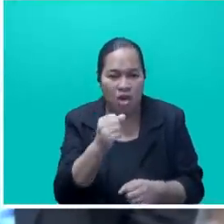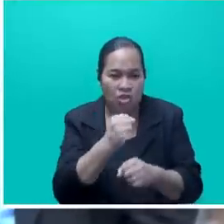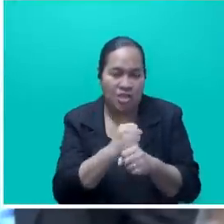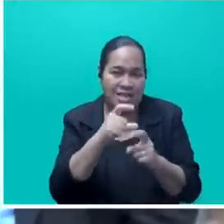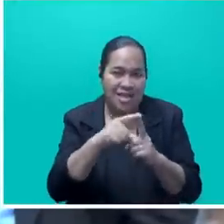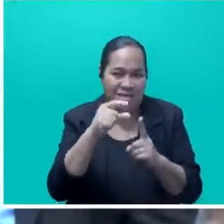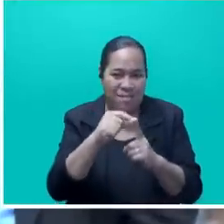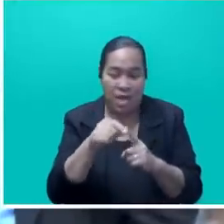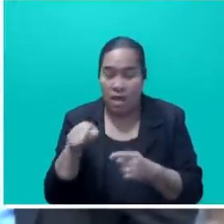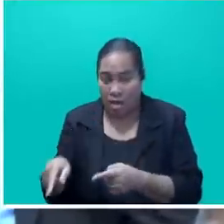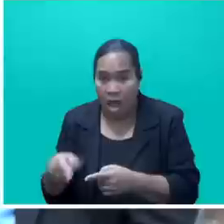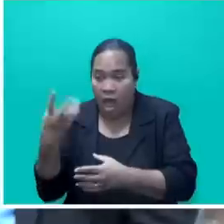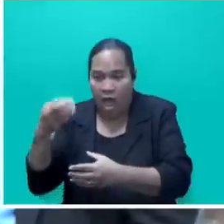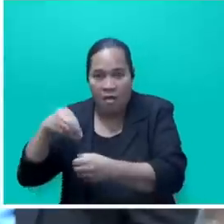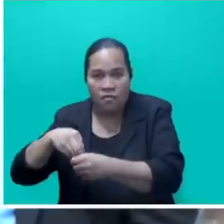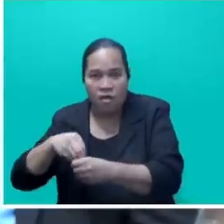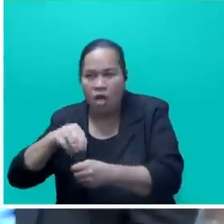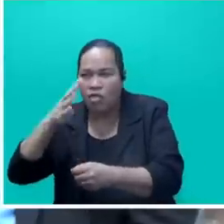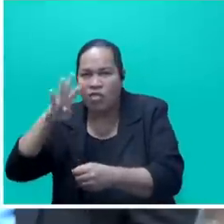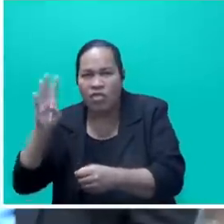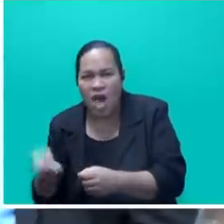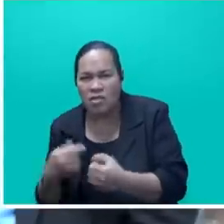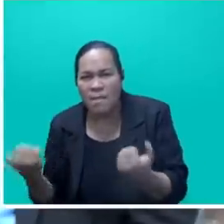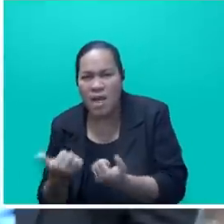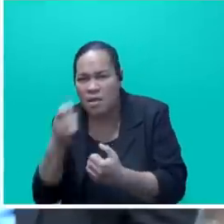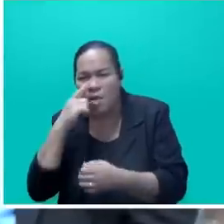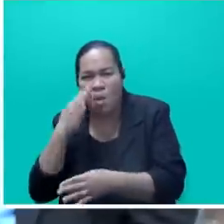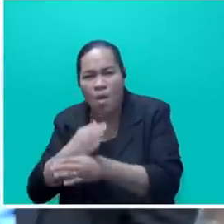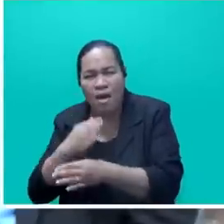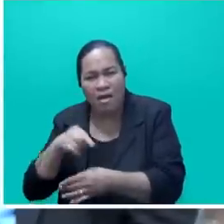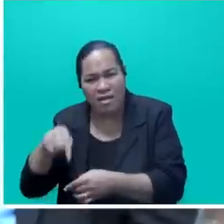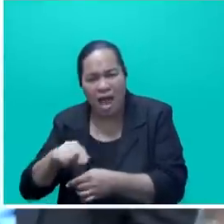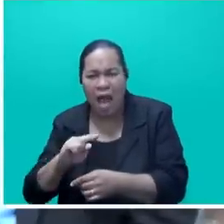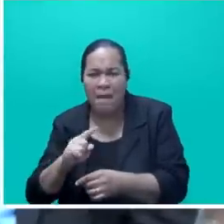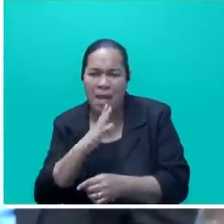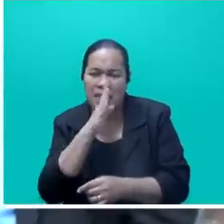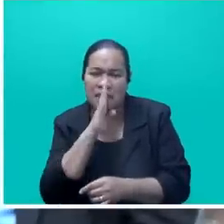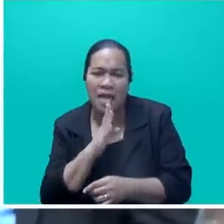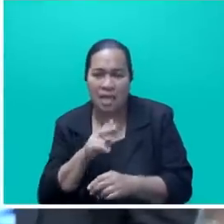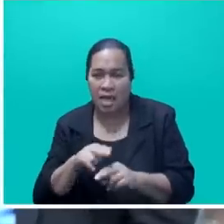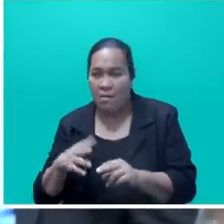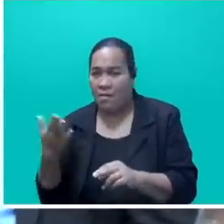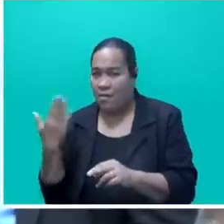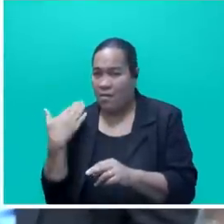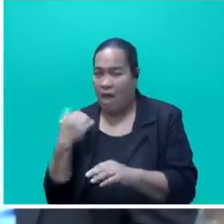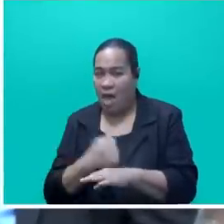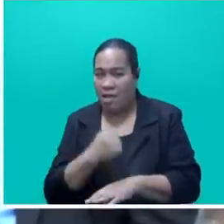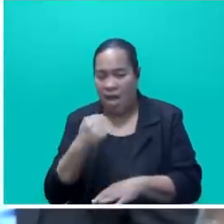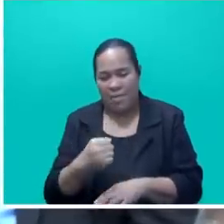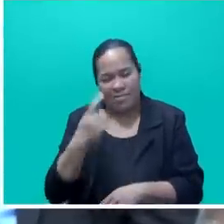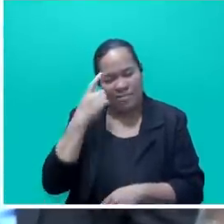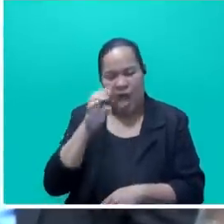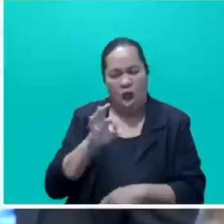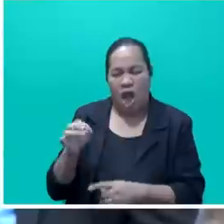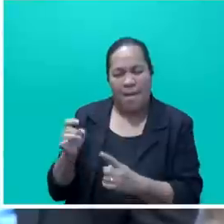thousands of jobs and livelihoods. Unfortunately, the previous administration did not see the importance of